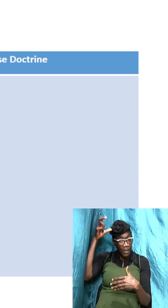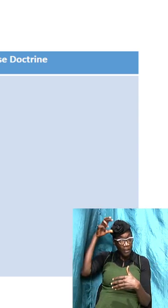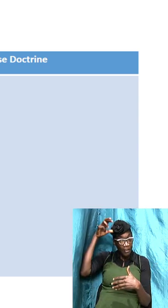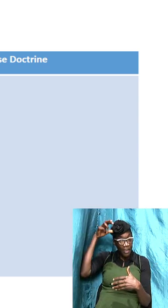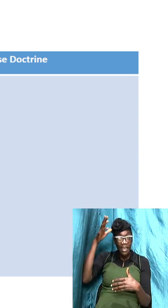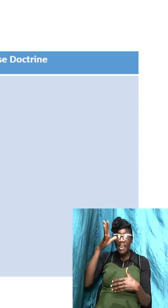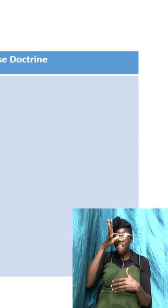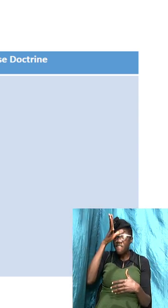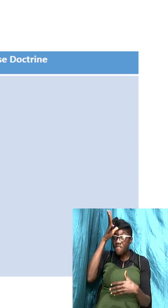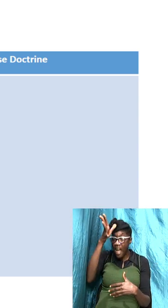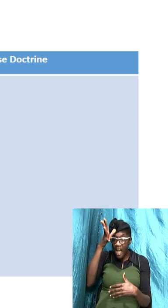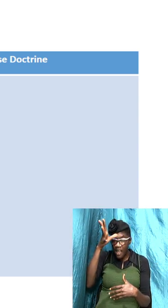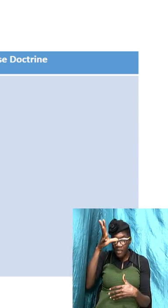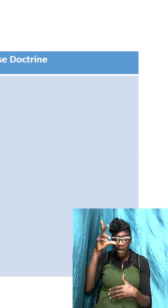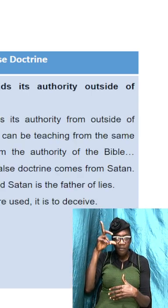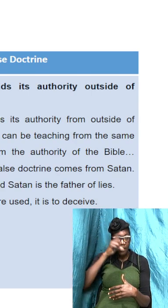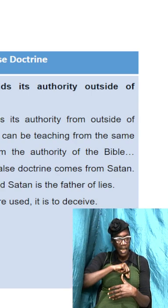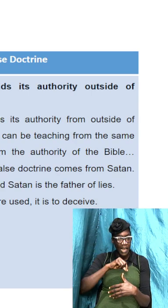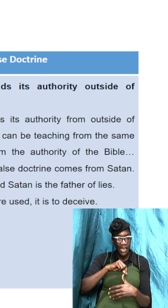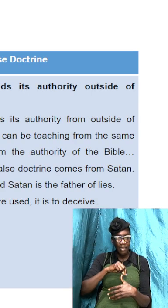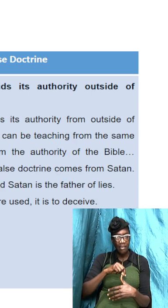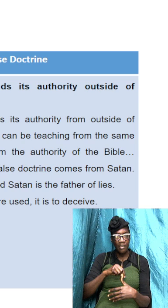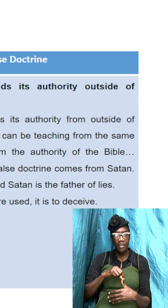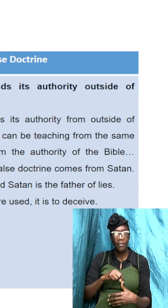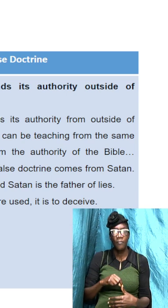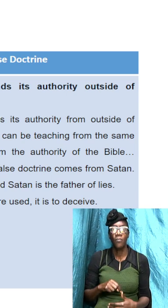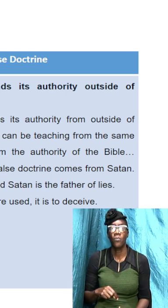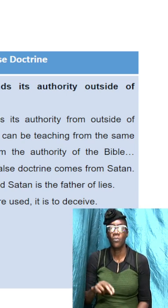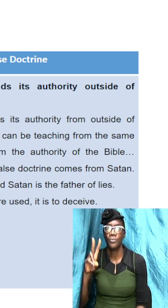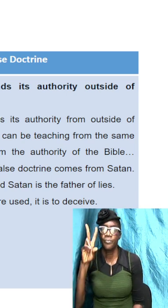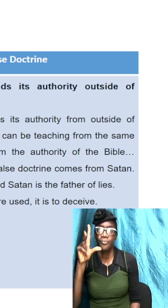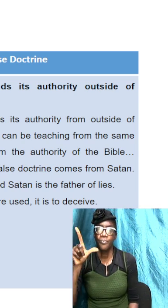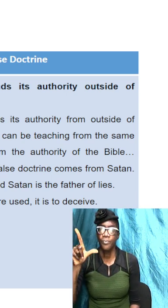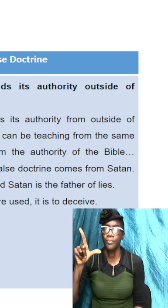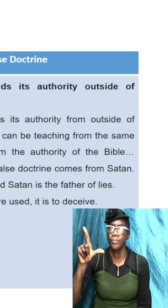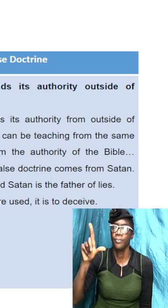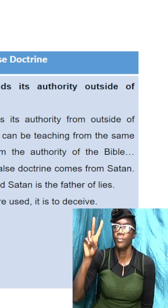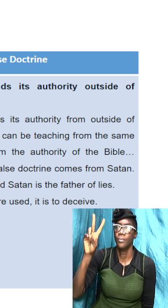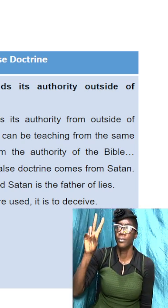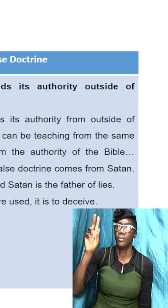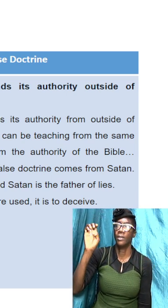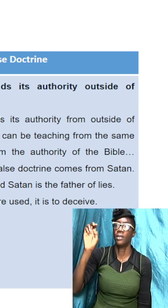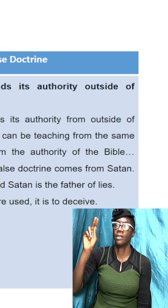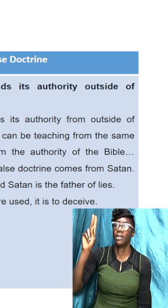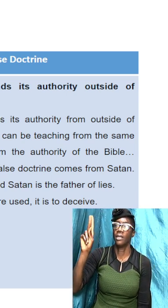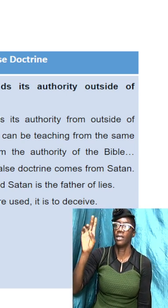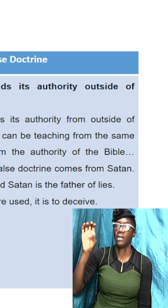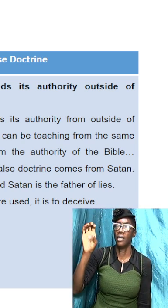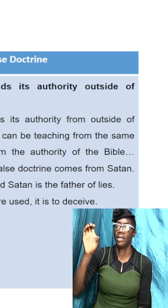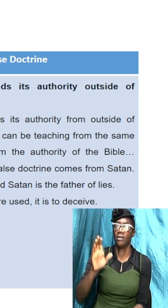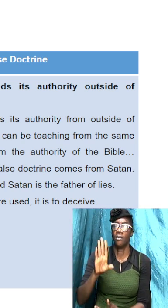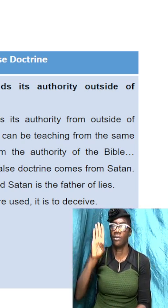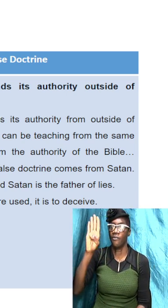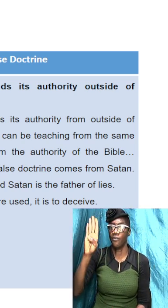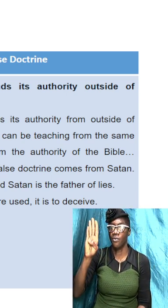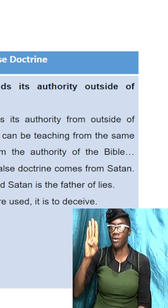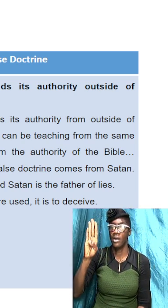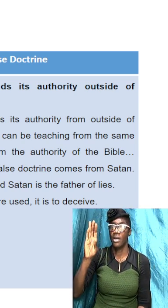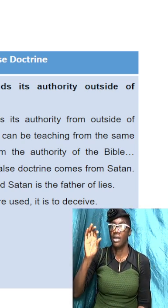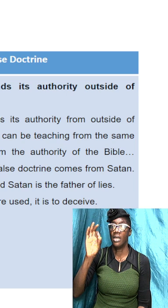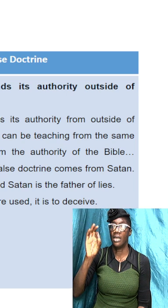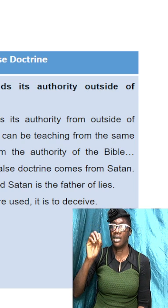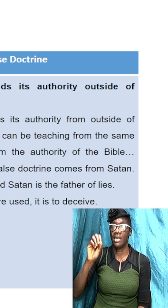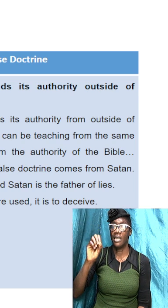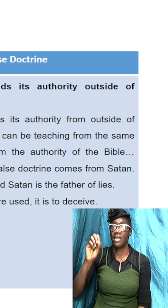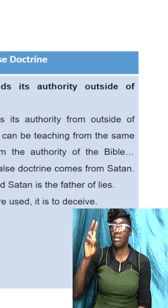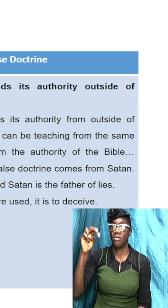lie but before we get there look at this Luke 4 9 to 12 even when him